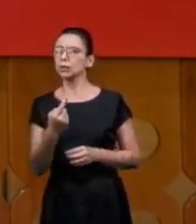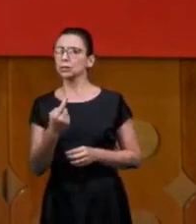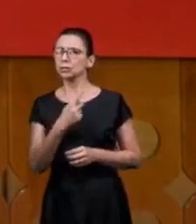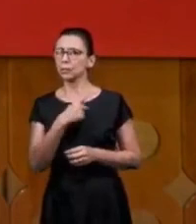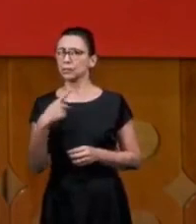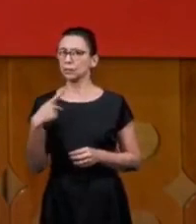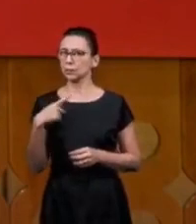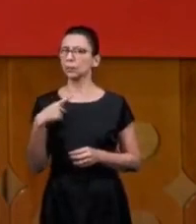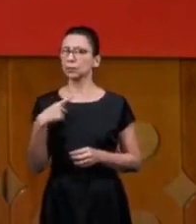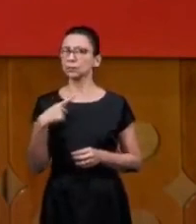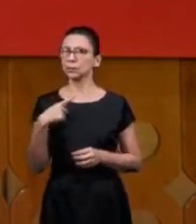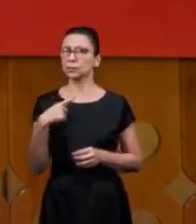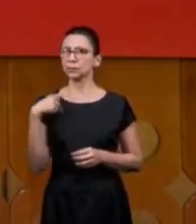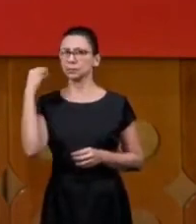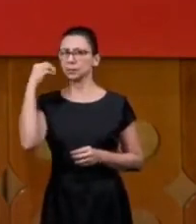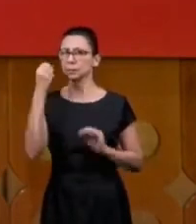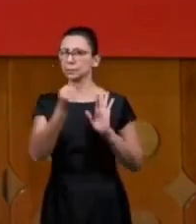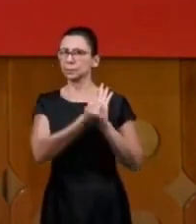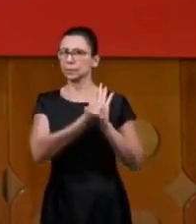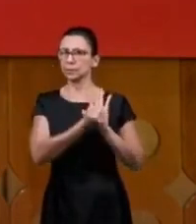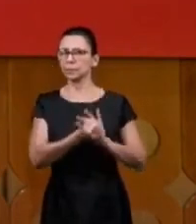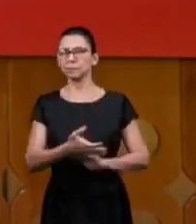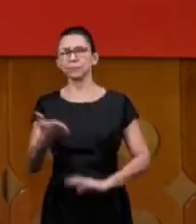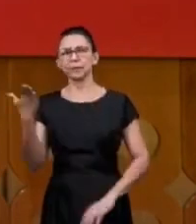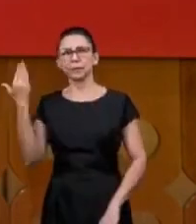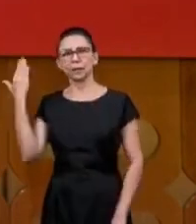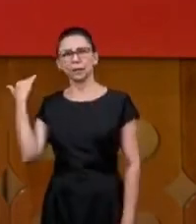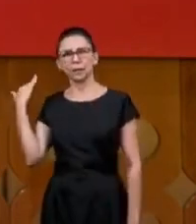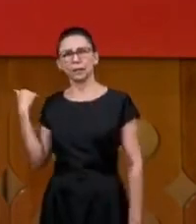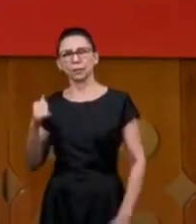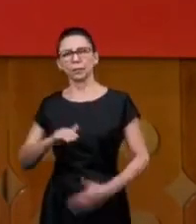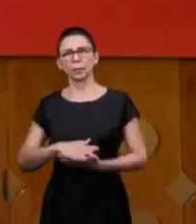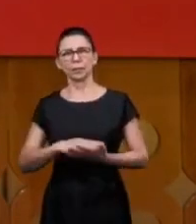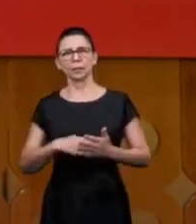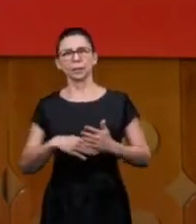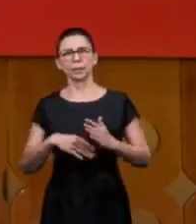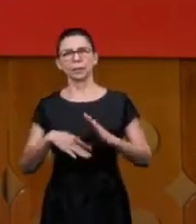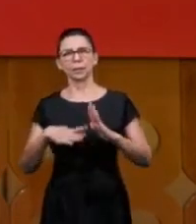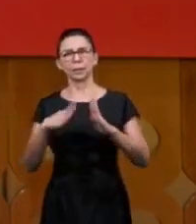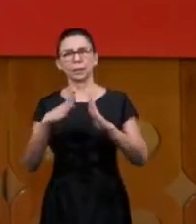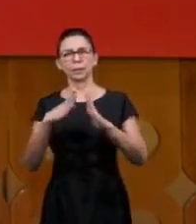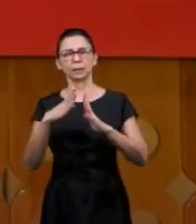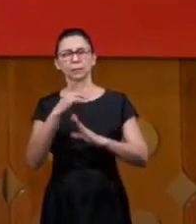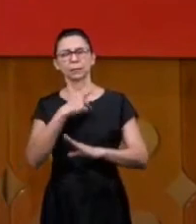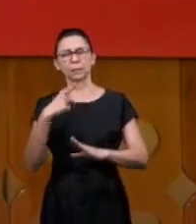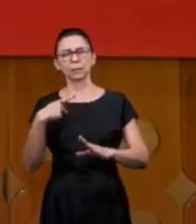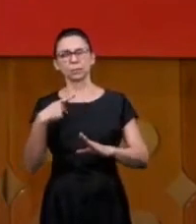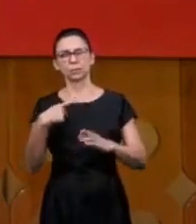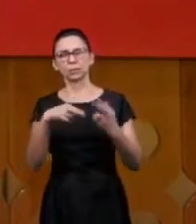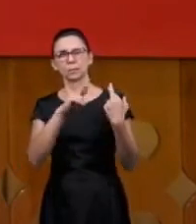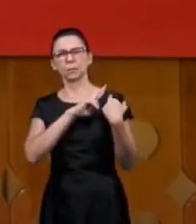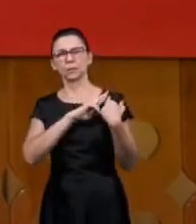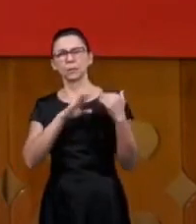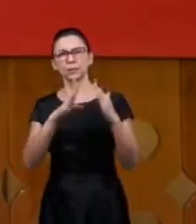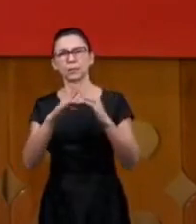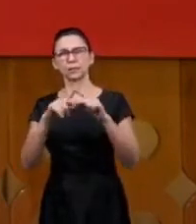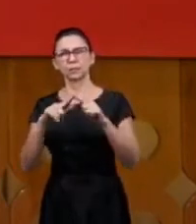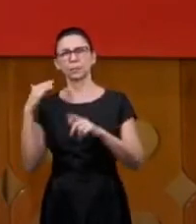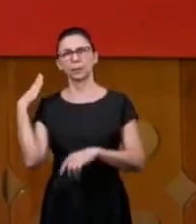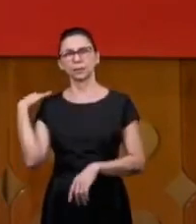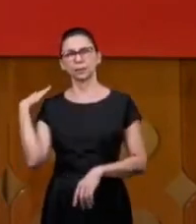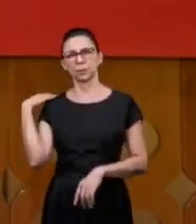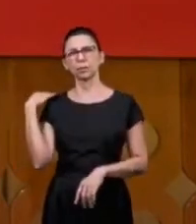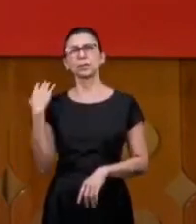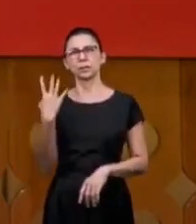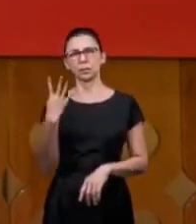pastors and have the ministry I was a pastor of Pride Costa Cuatro we had over about